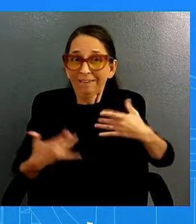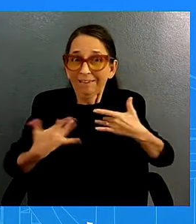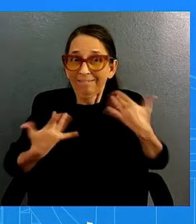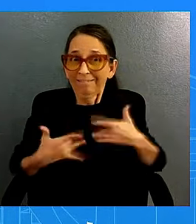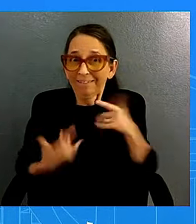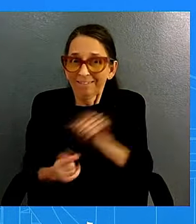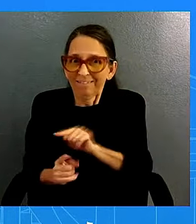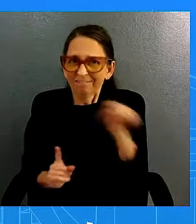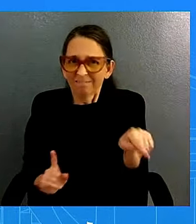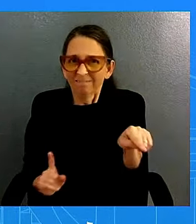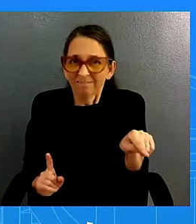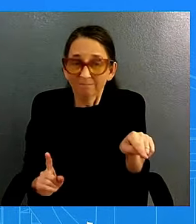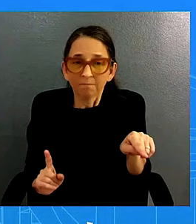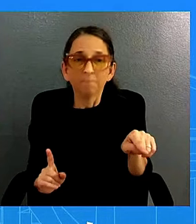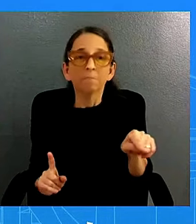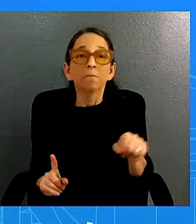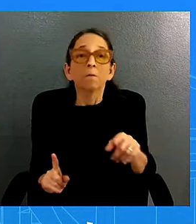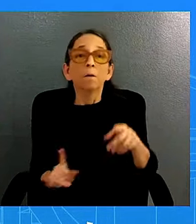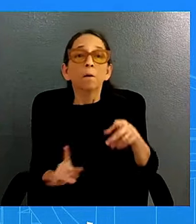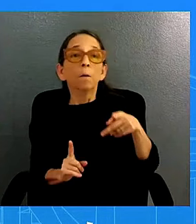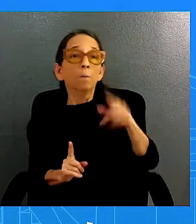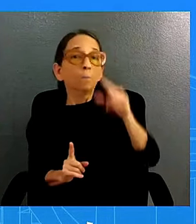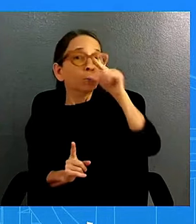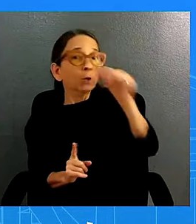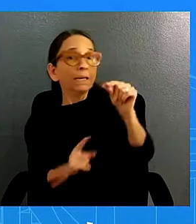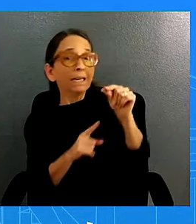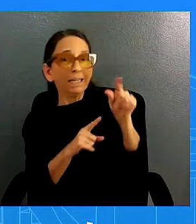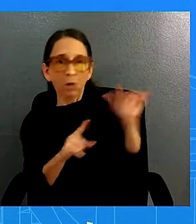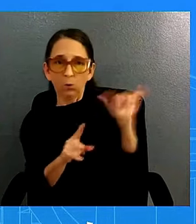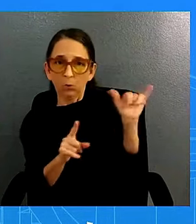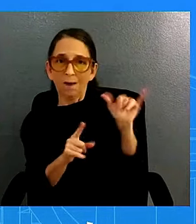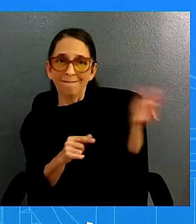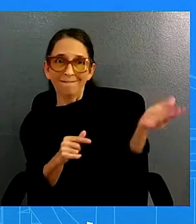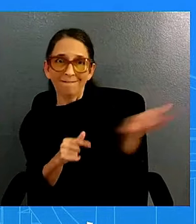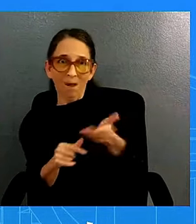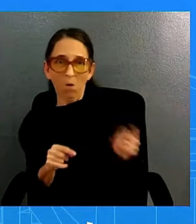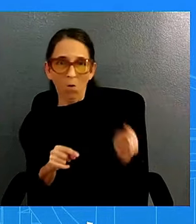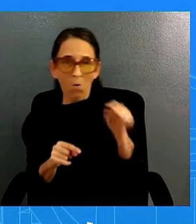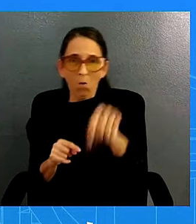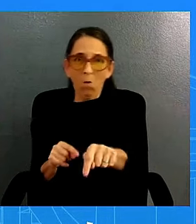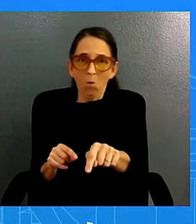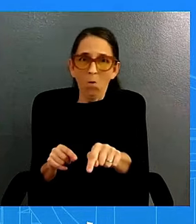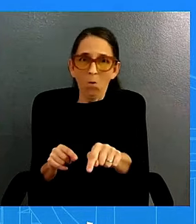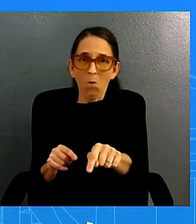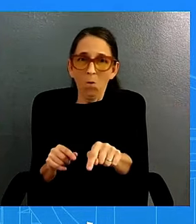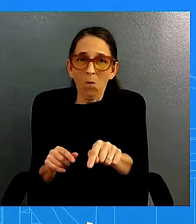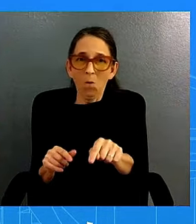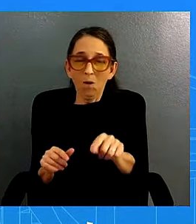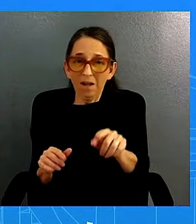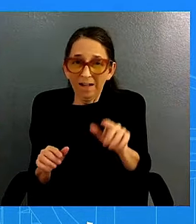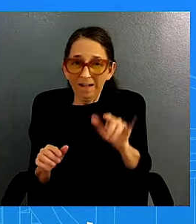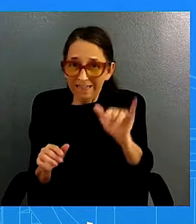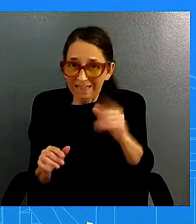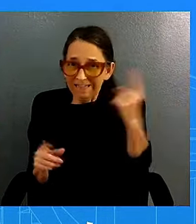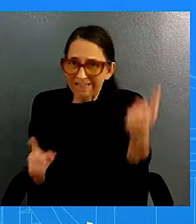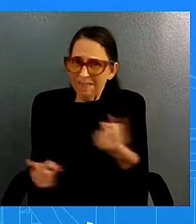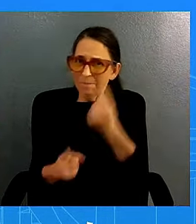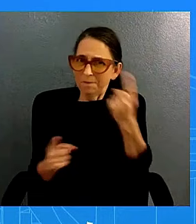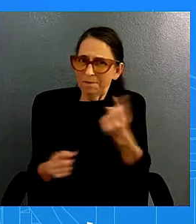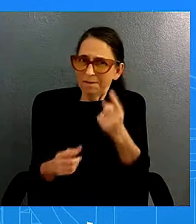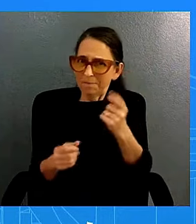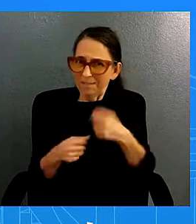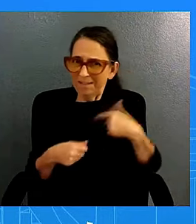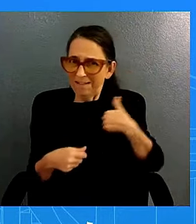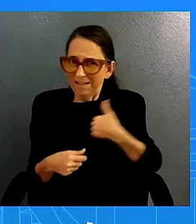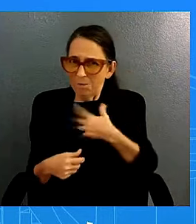invited to the event is that potential encounter something that worries the white house no considering the